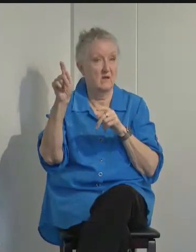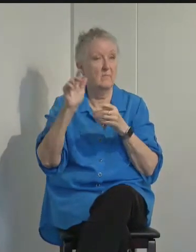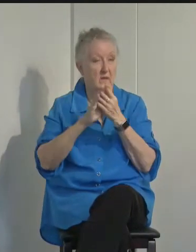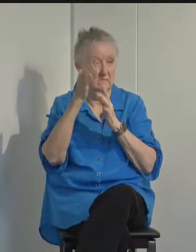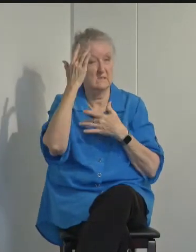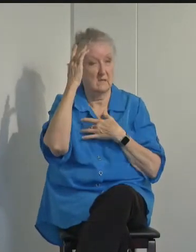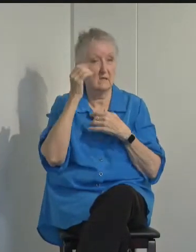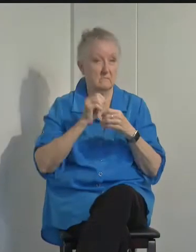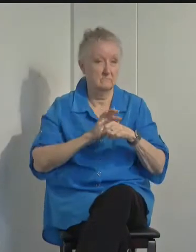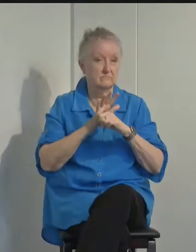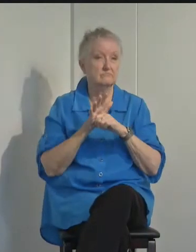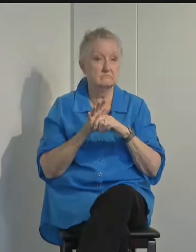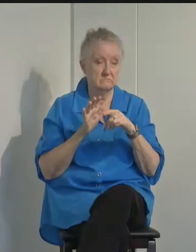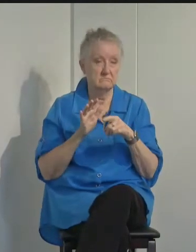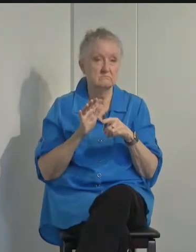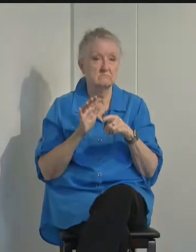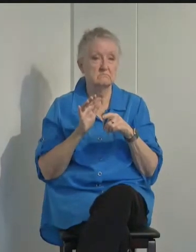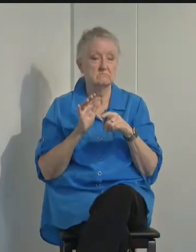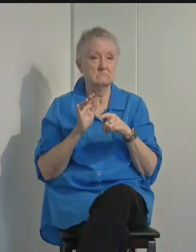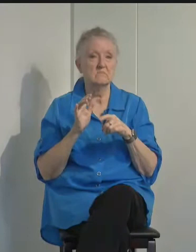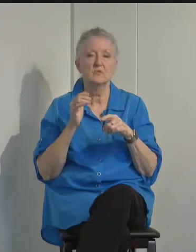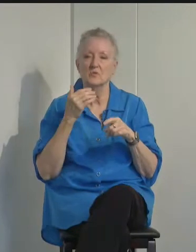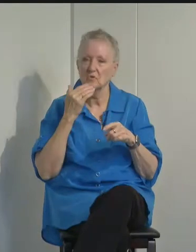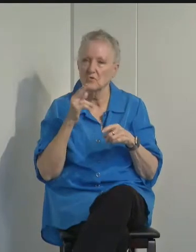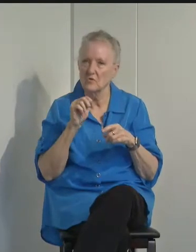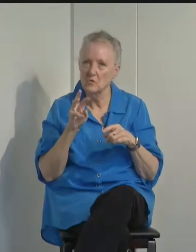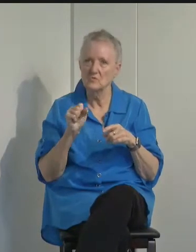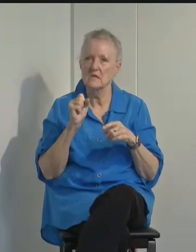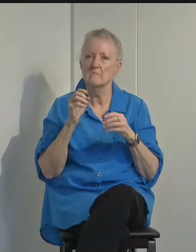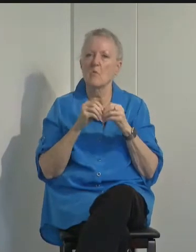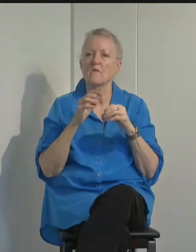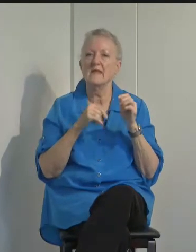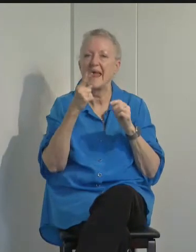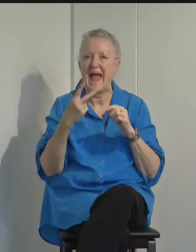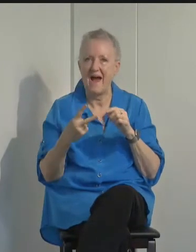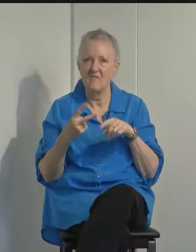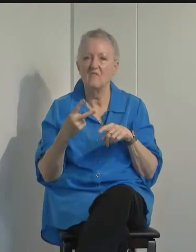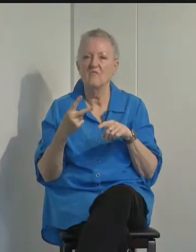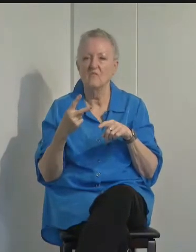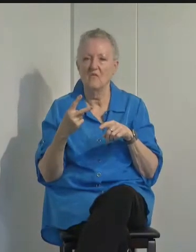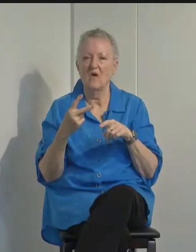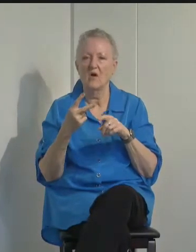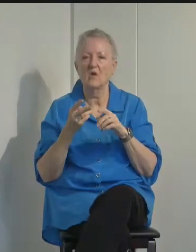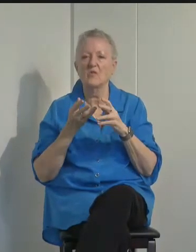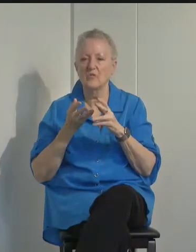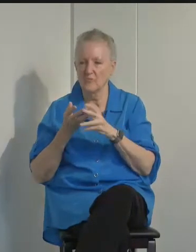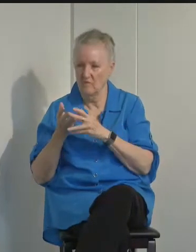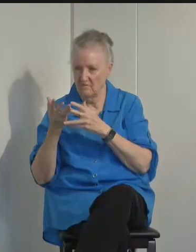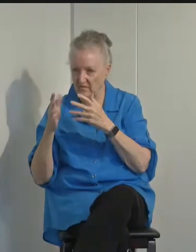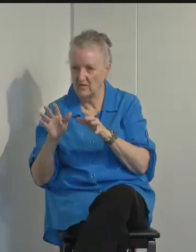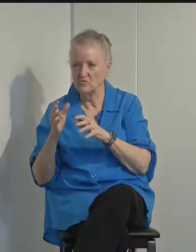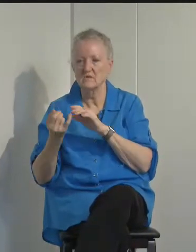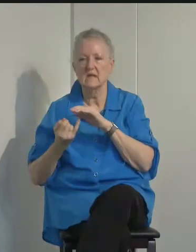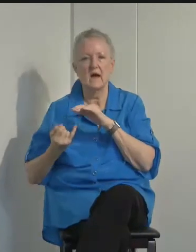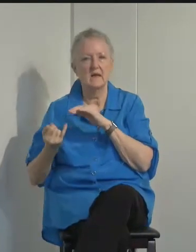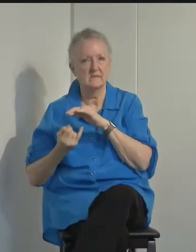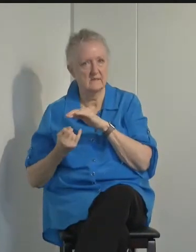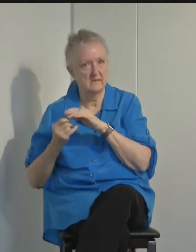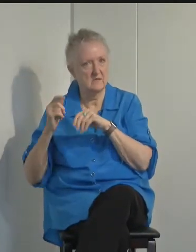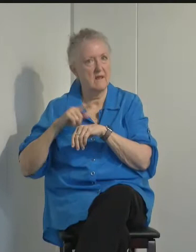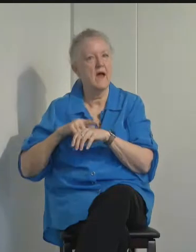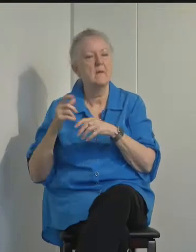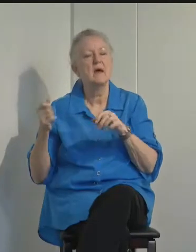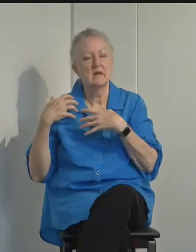virus. The good news is that more than half of them are through the isolation period and have recovered,